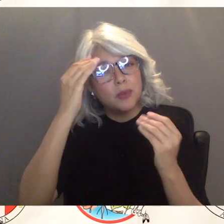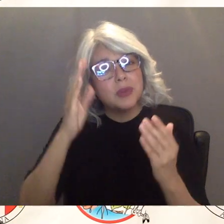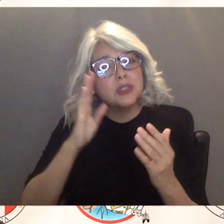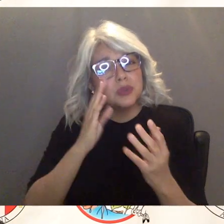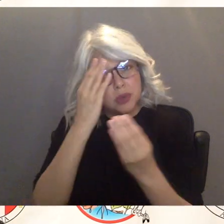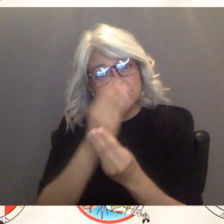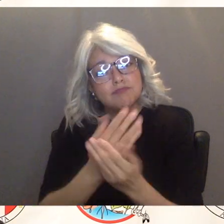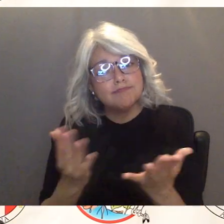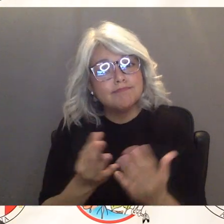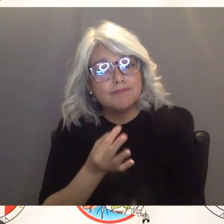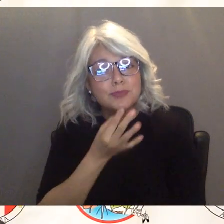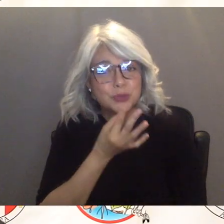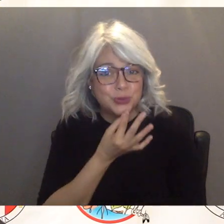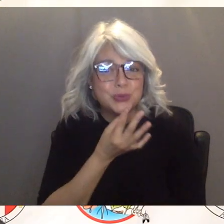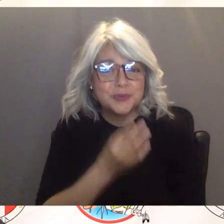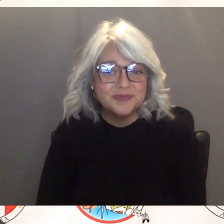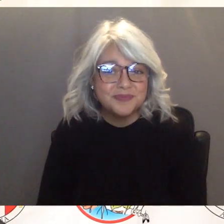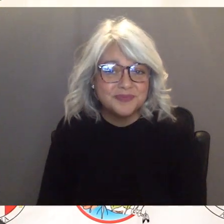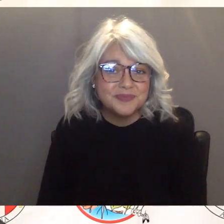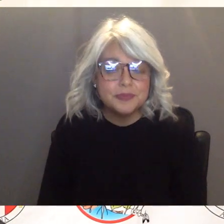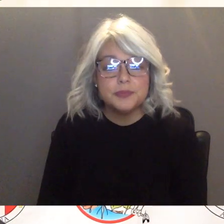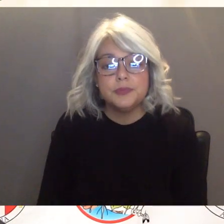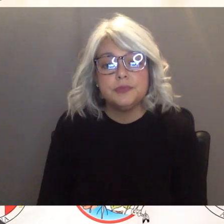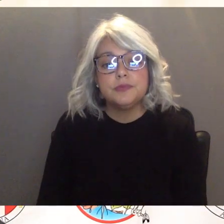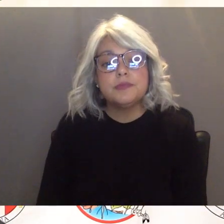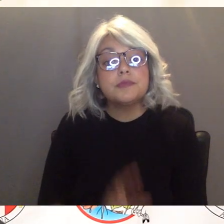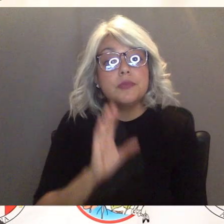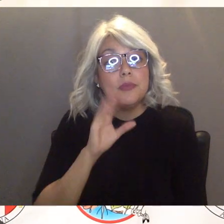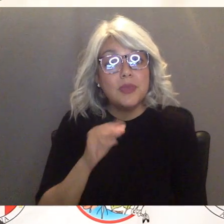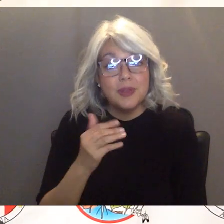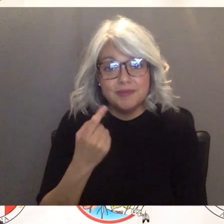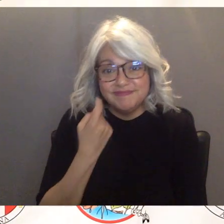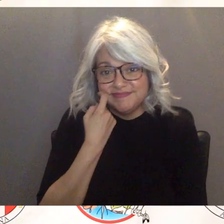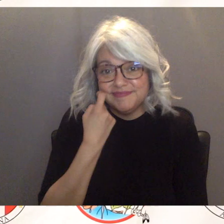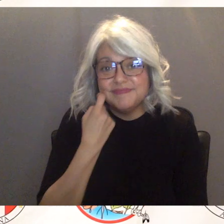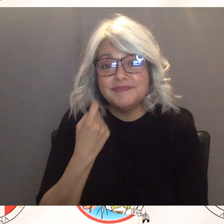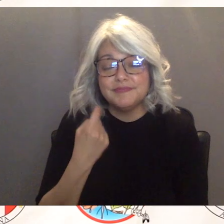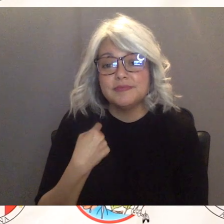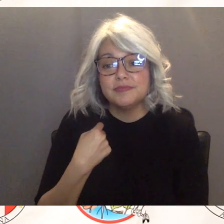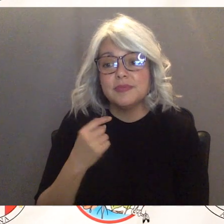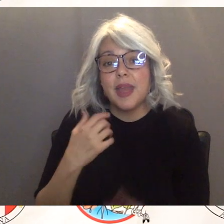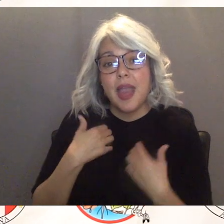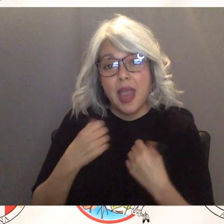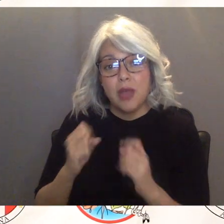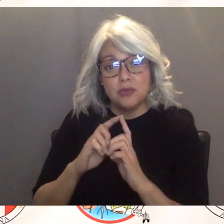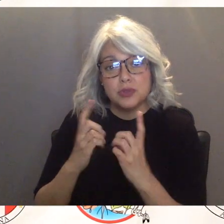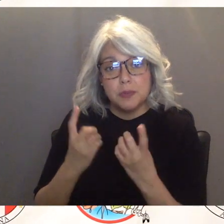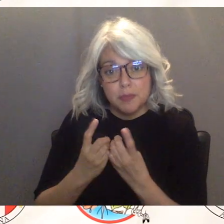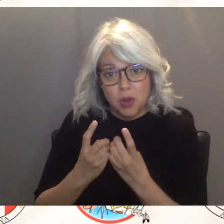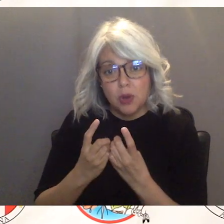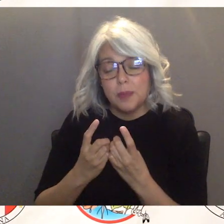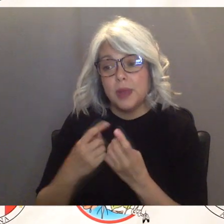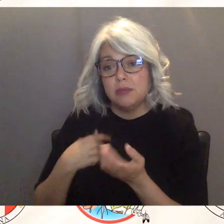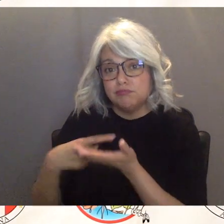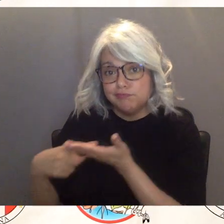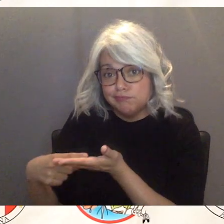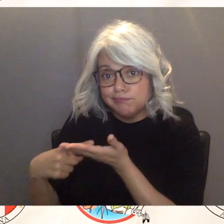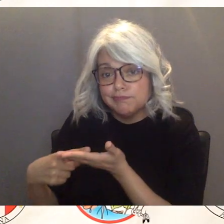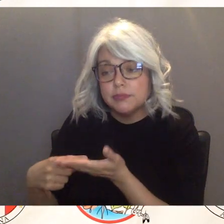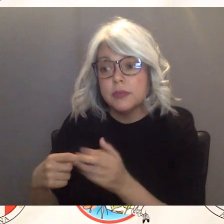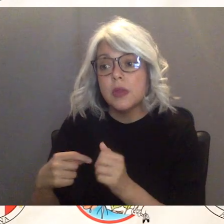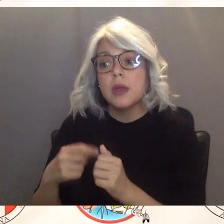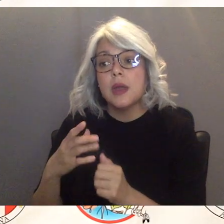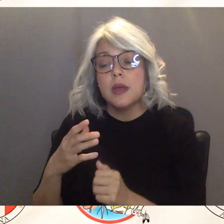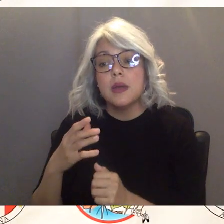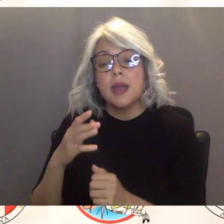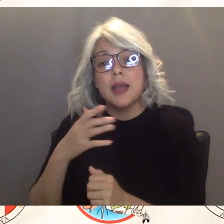soon um i know that after speaking with our health department and after speaking with our members at our